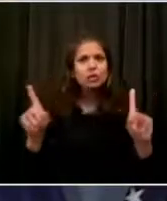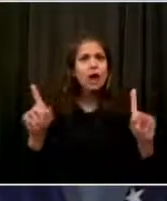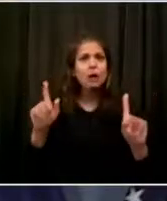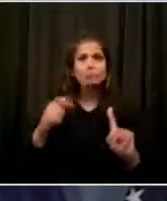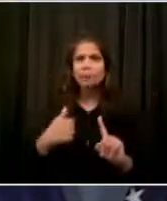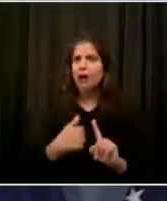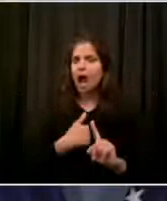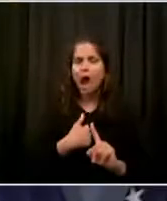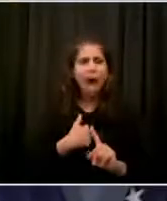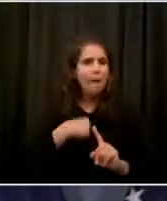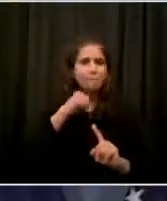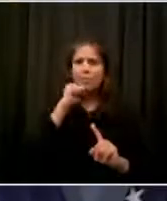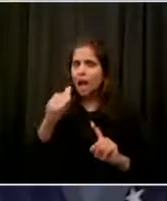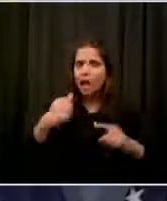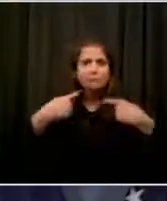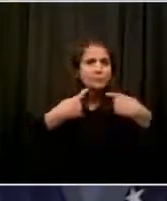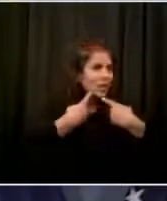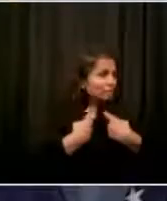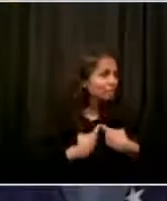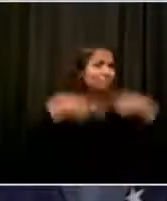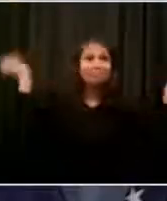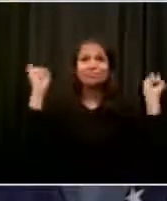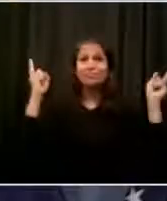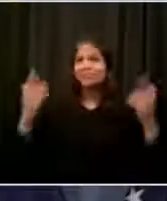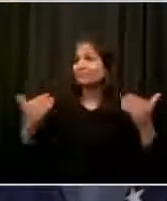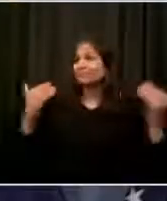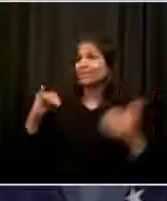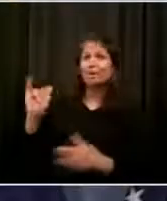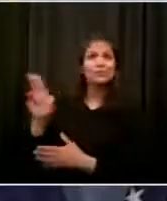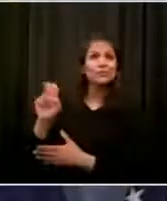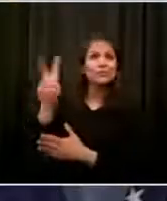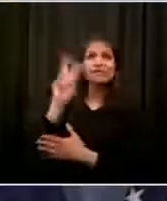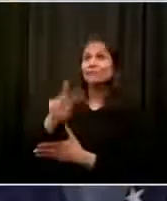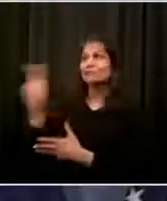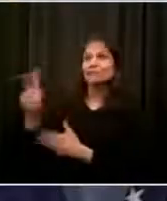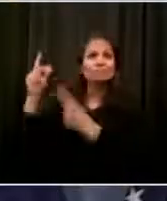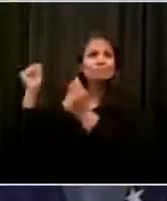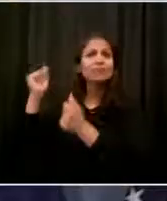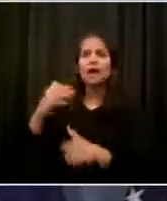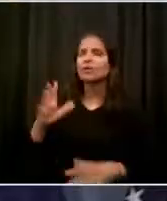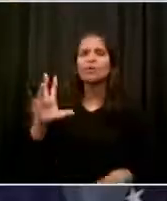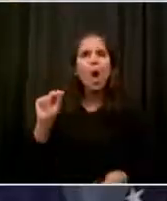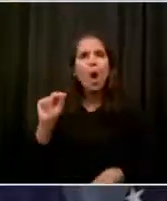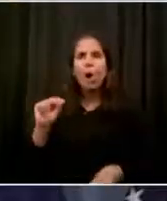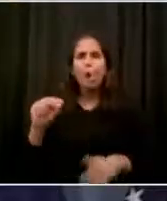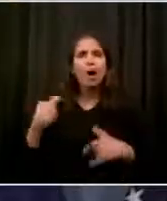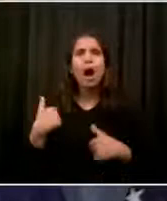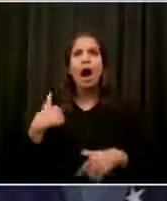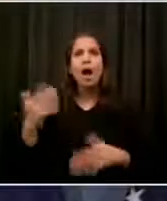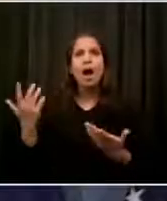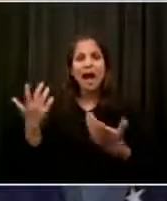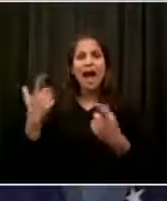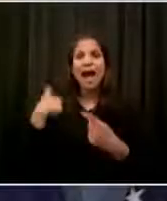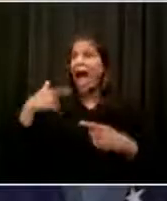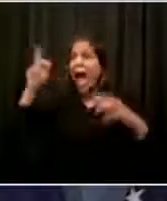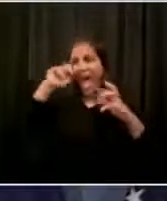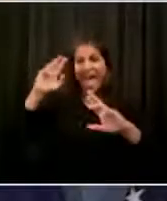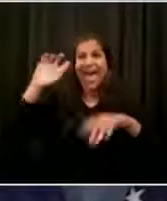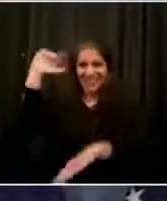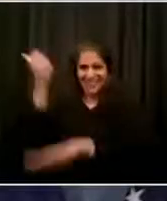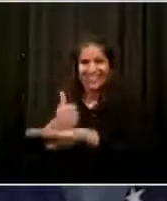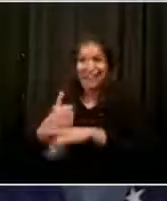not want to unduly raise expectations. We are not like the other regions of state. I love the whole state of New York. I've been all over the state of New York. We are different,